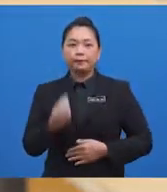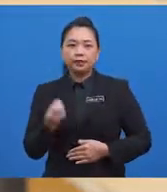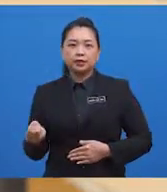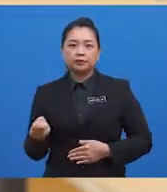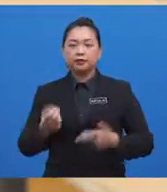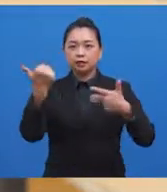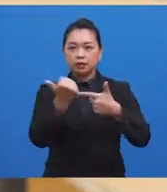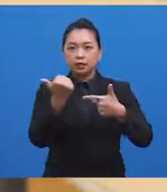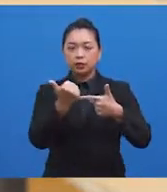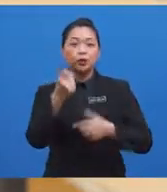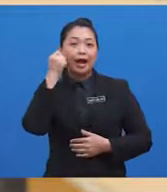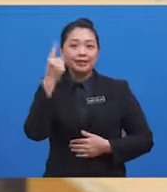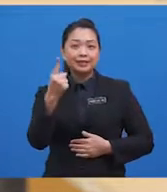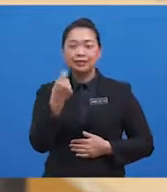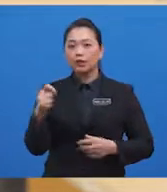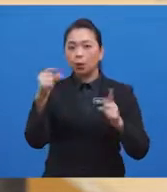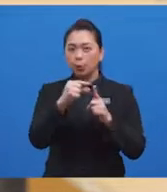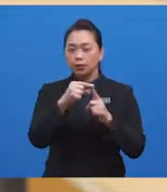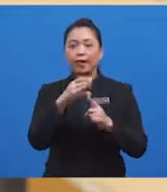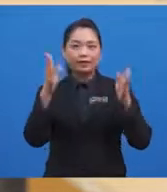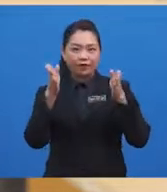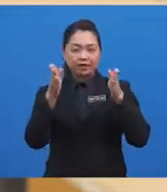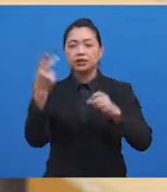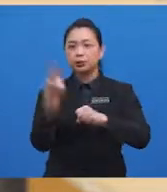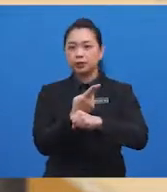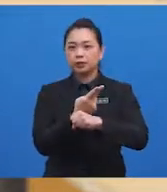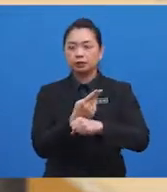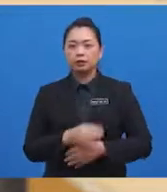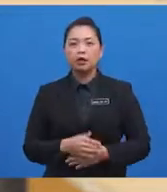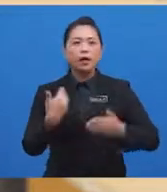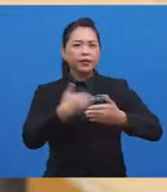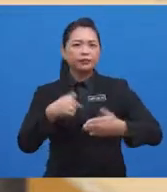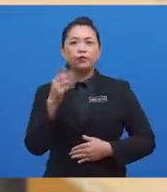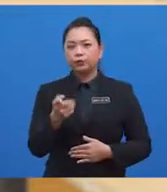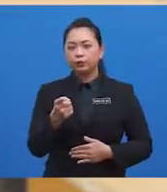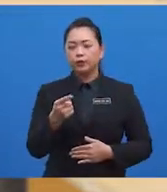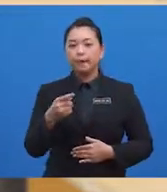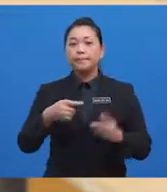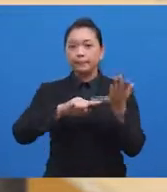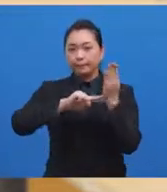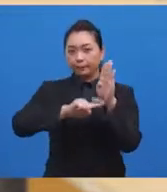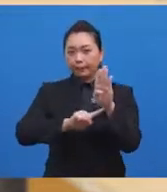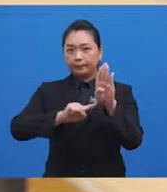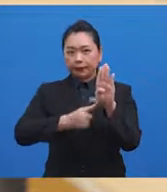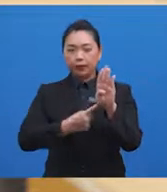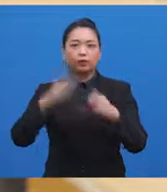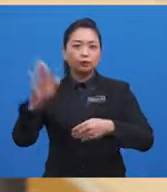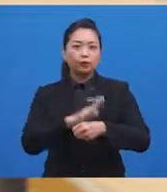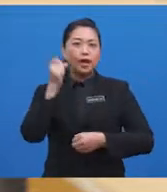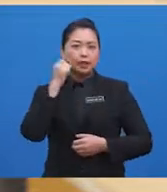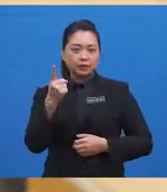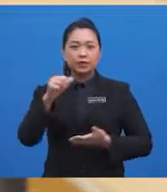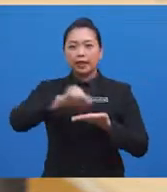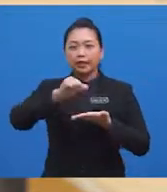is to understand the words and phrases used. Before you begin to fully understand an academic